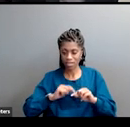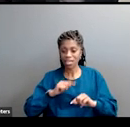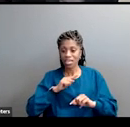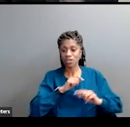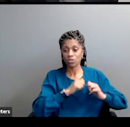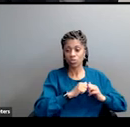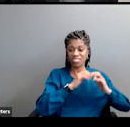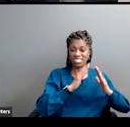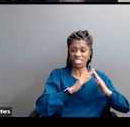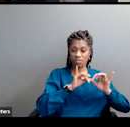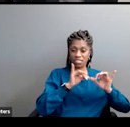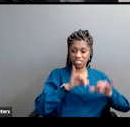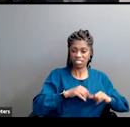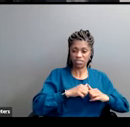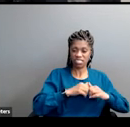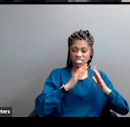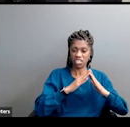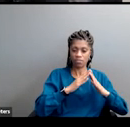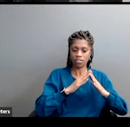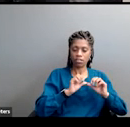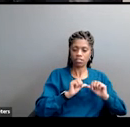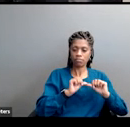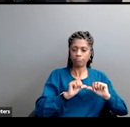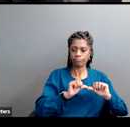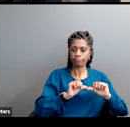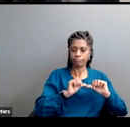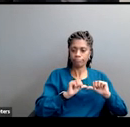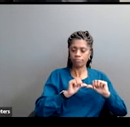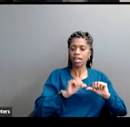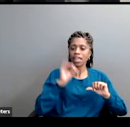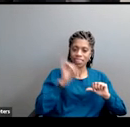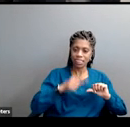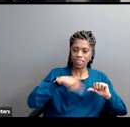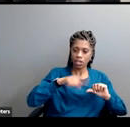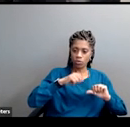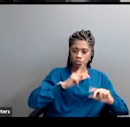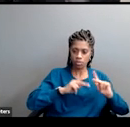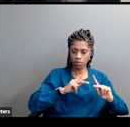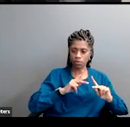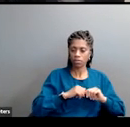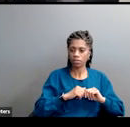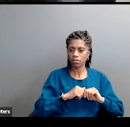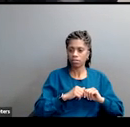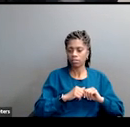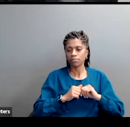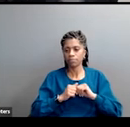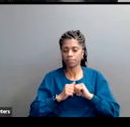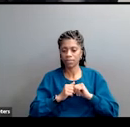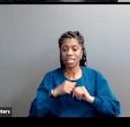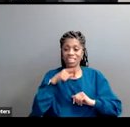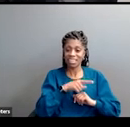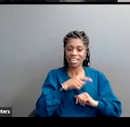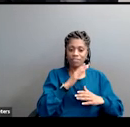other cultural war fears. In other words, these folks and these folks have a shared enemy